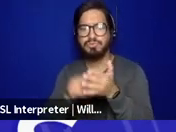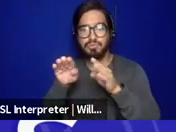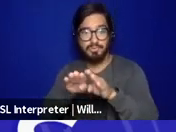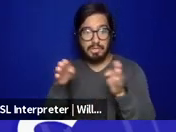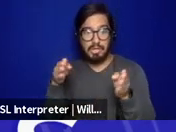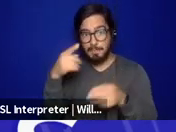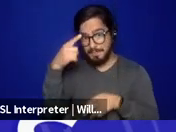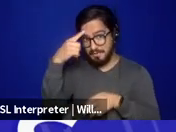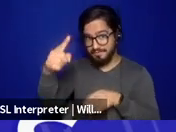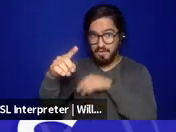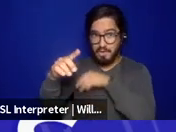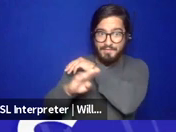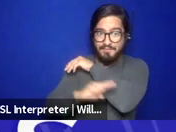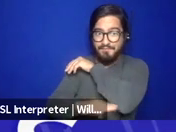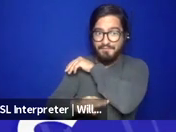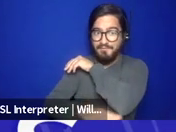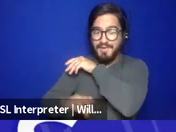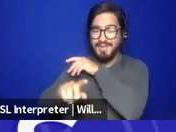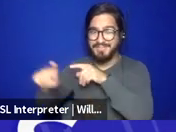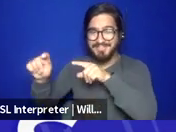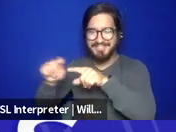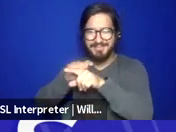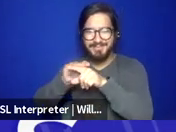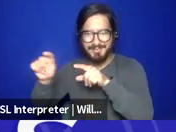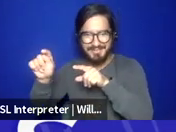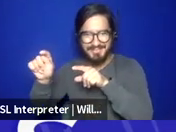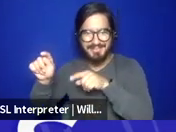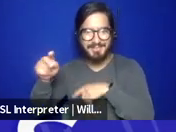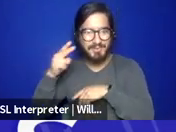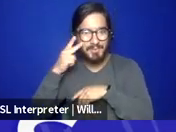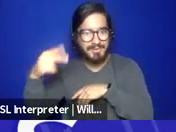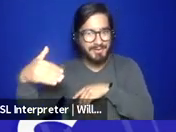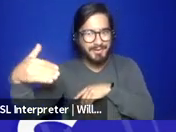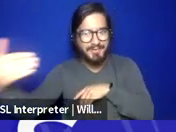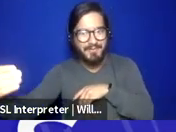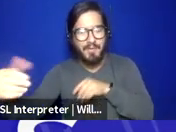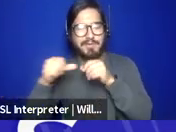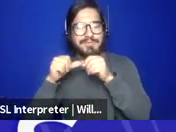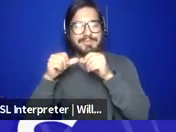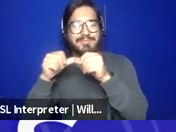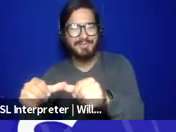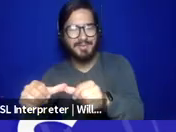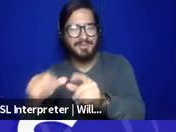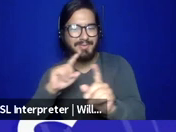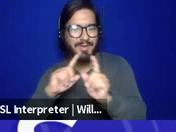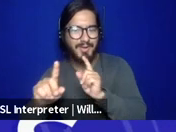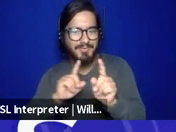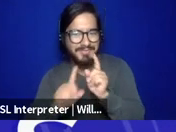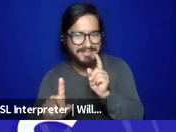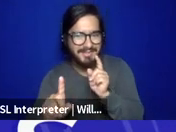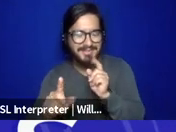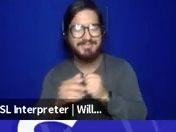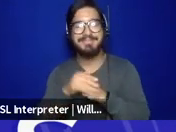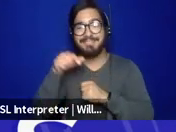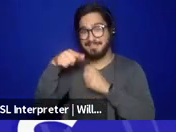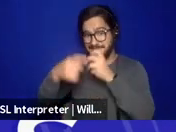Ida's fall training series. And we really look forward to continuing the conversation from this evening. Um, the series